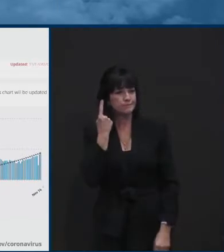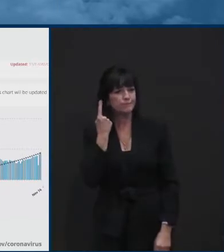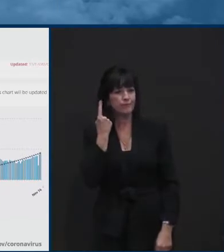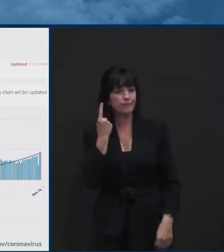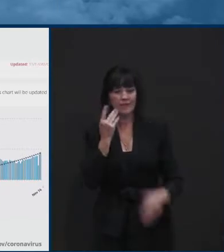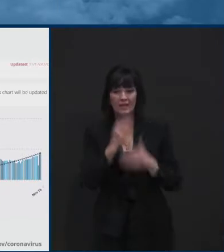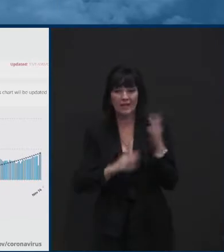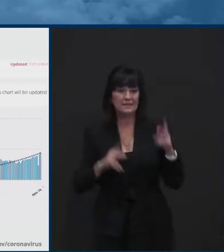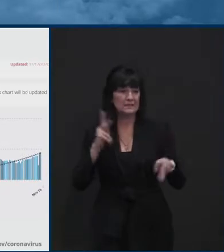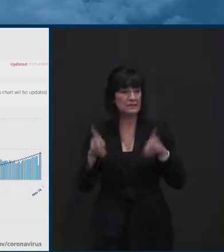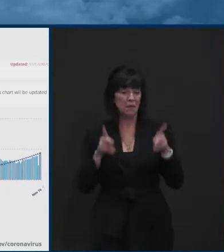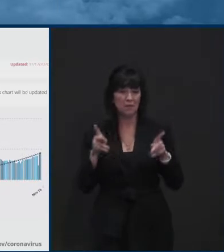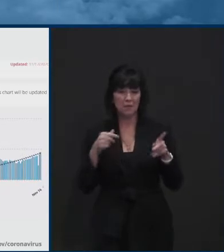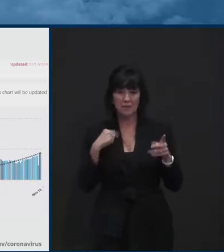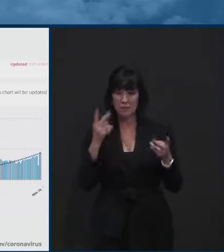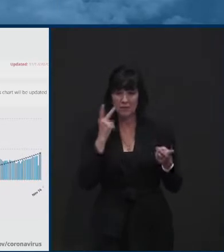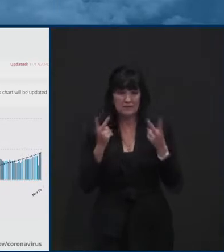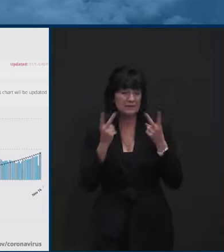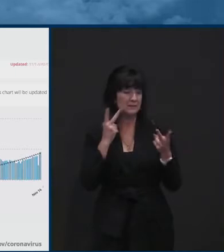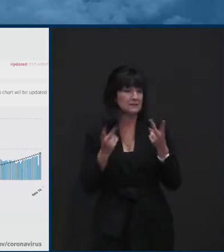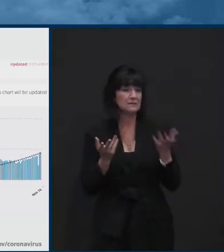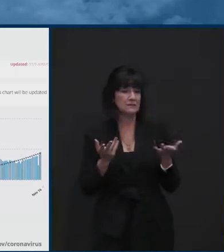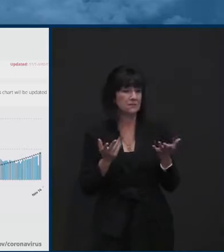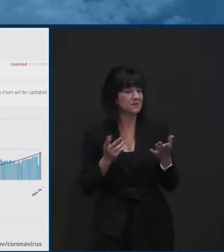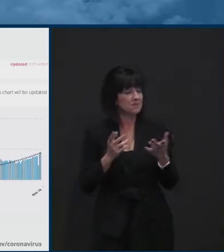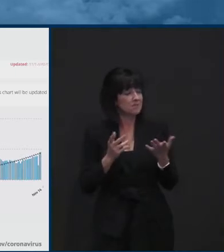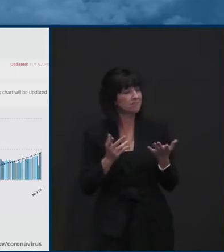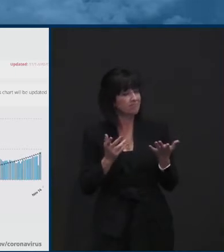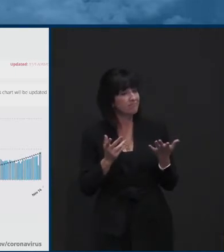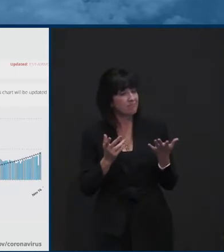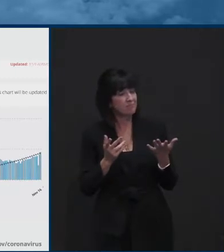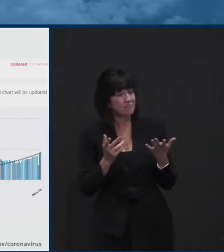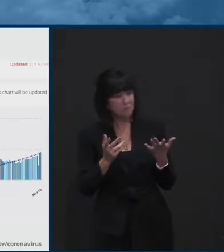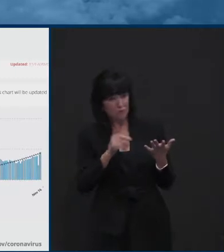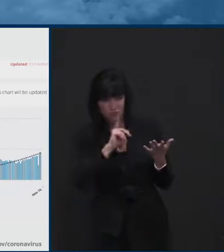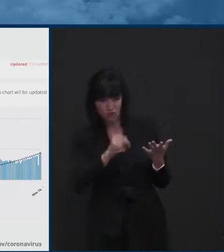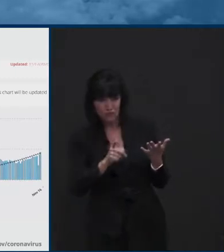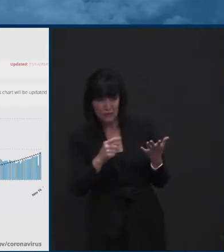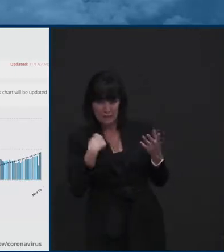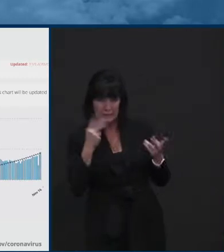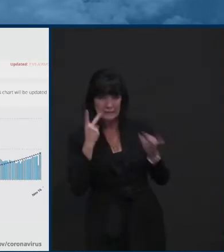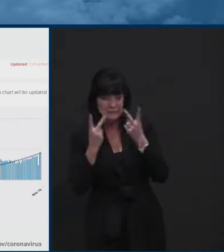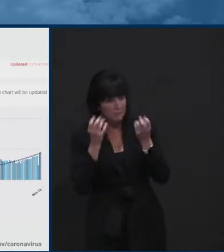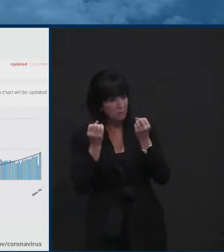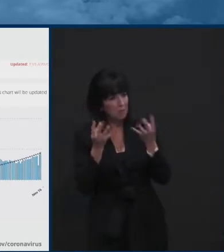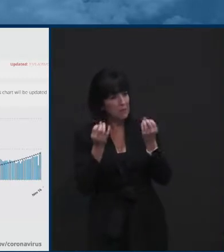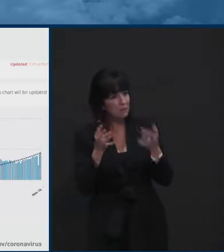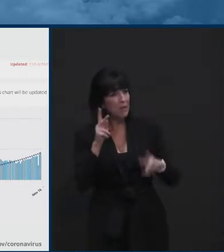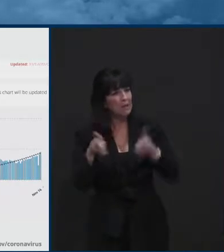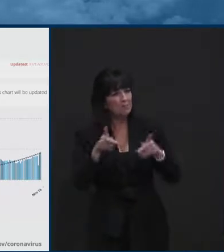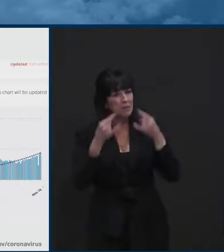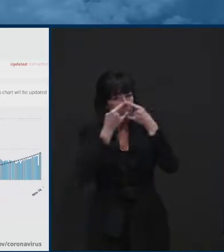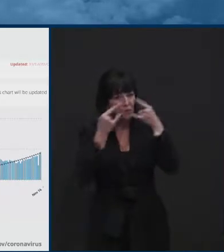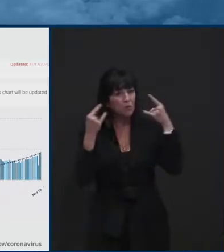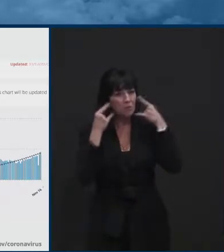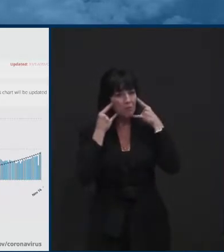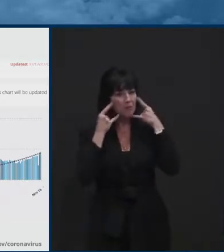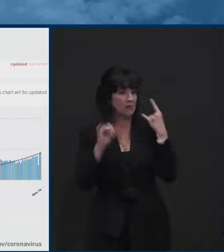Although I do see a lot of people wearing masks kind of all the time. And that's a good thing.